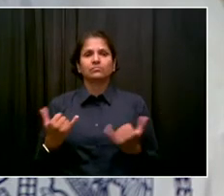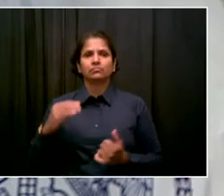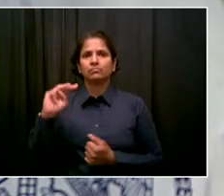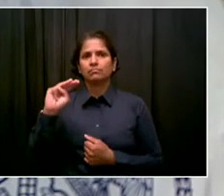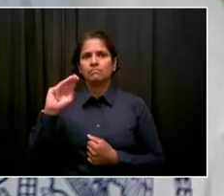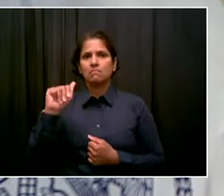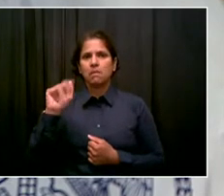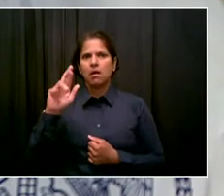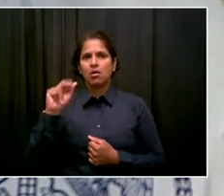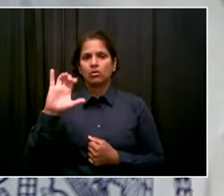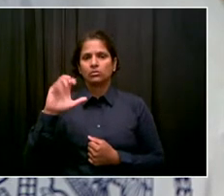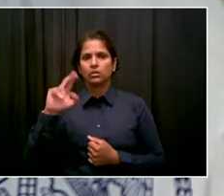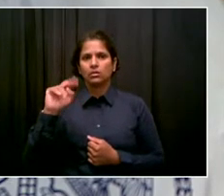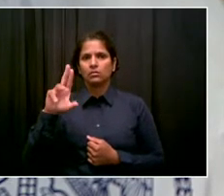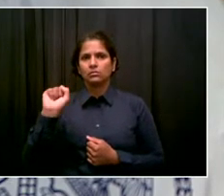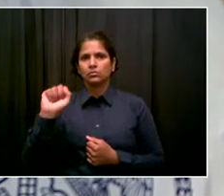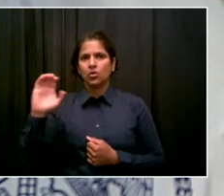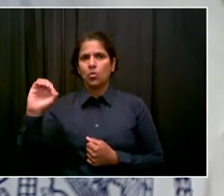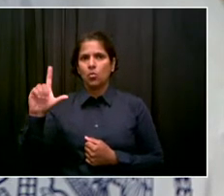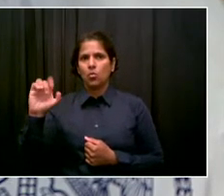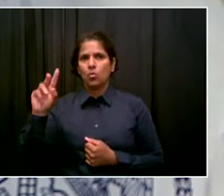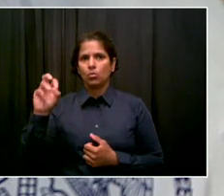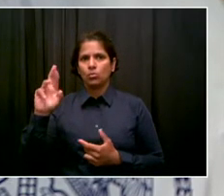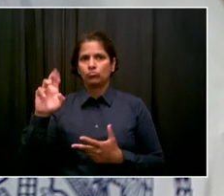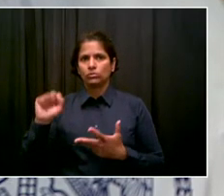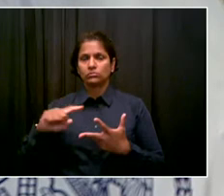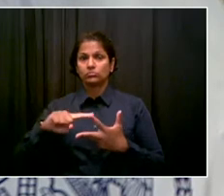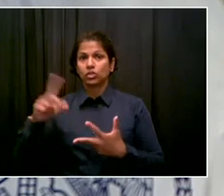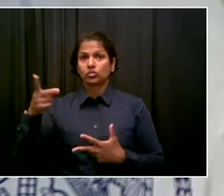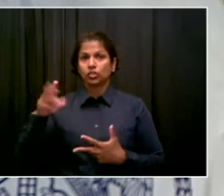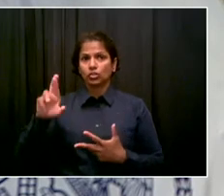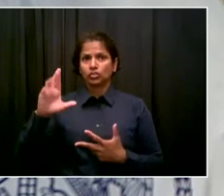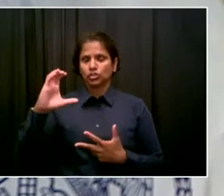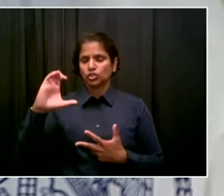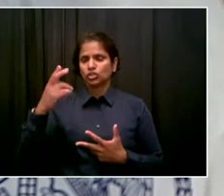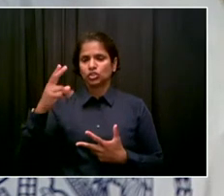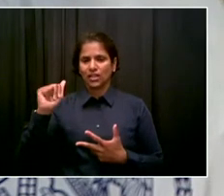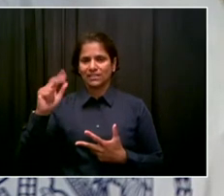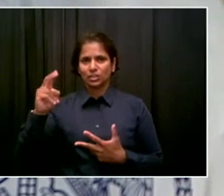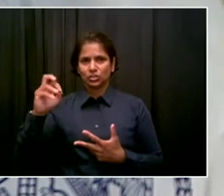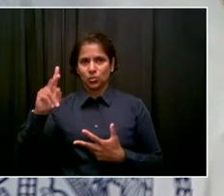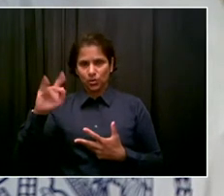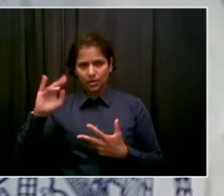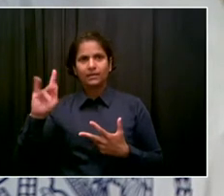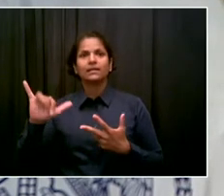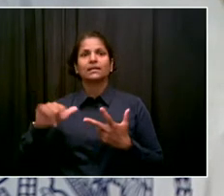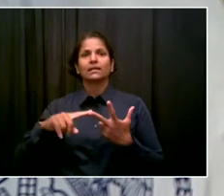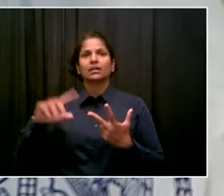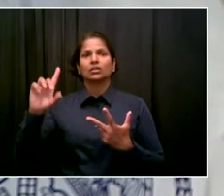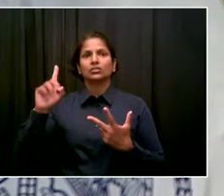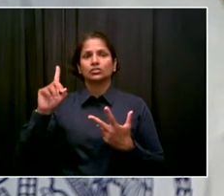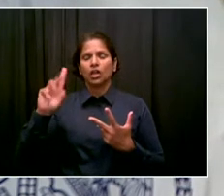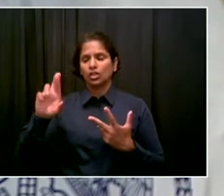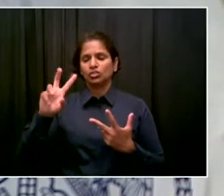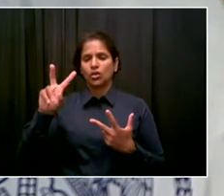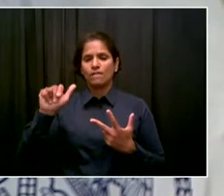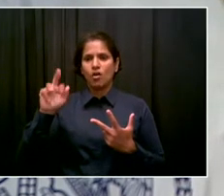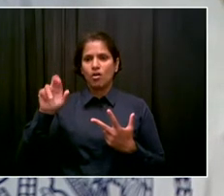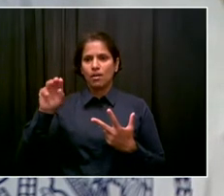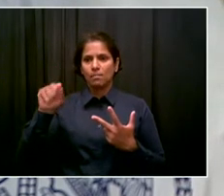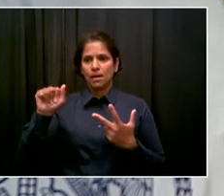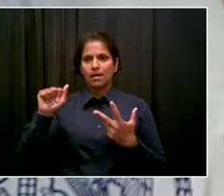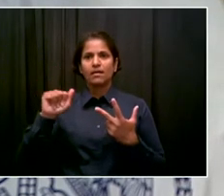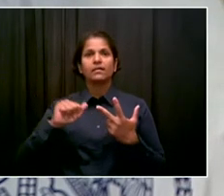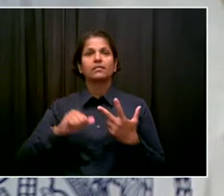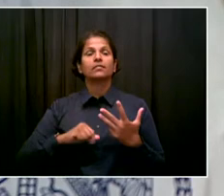office of criminal justice by Dr. Choksi and by senior advisor, Dr. Jay Varma. First question today goes to Marla from WCBS